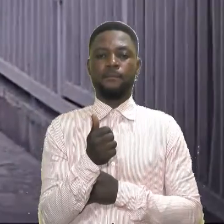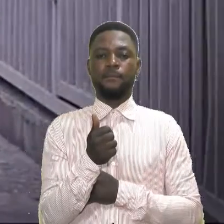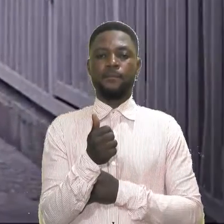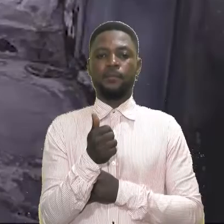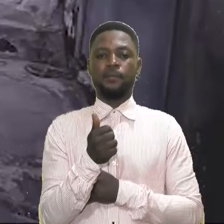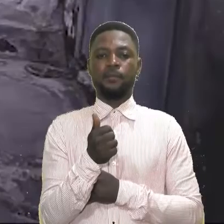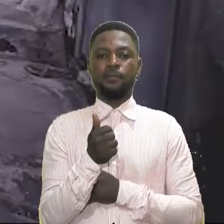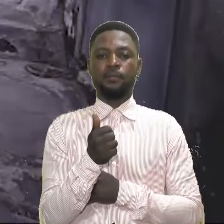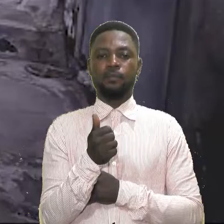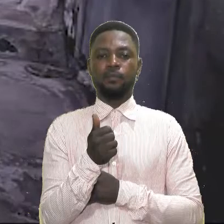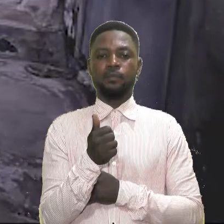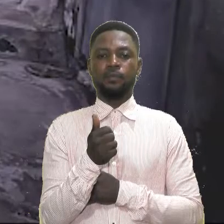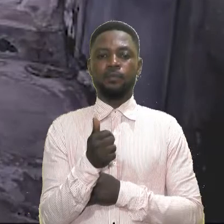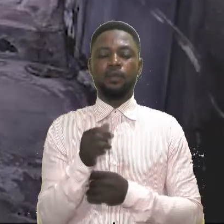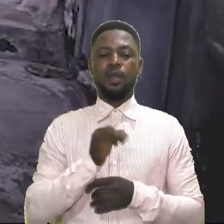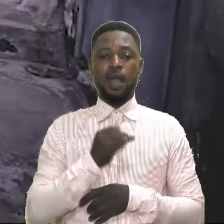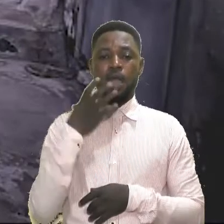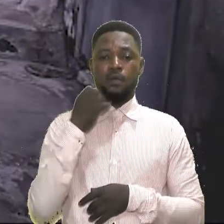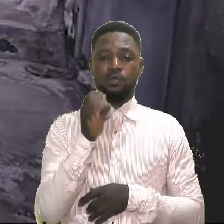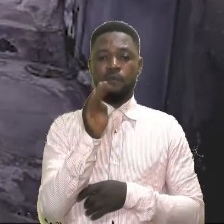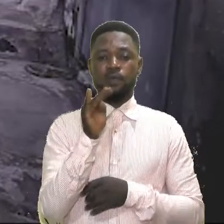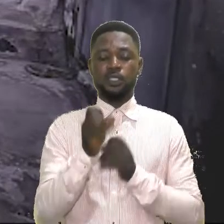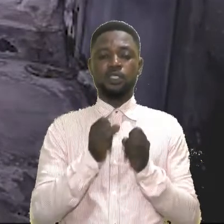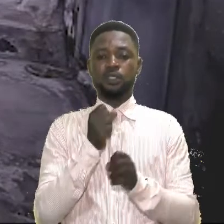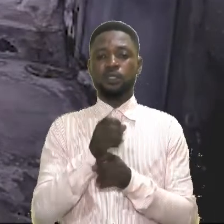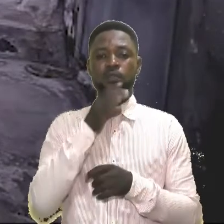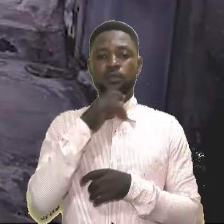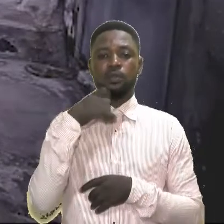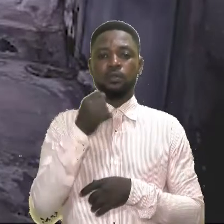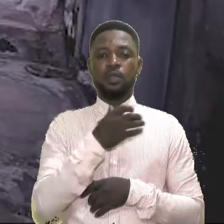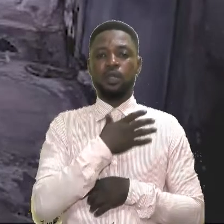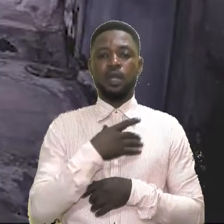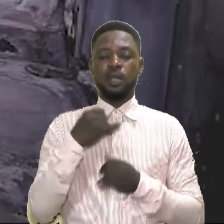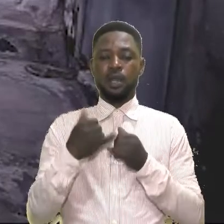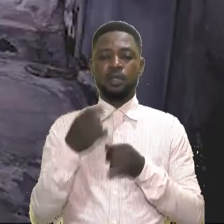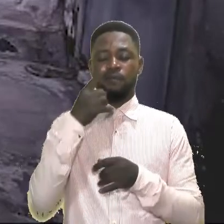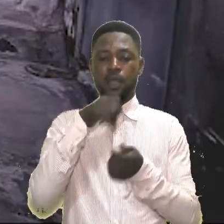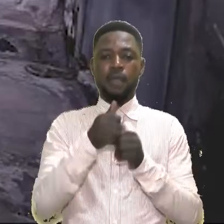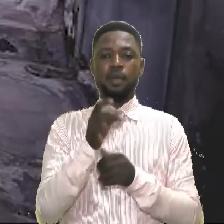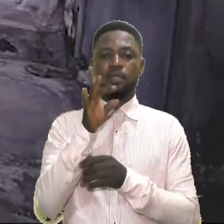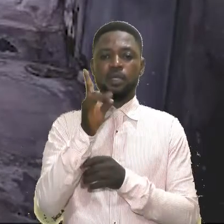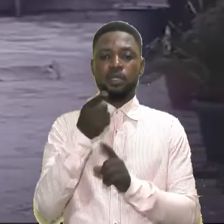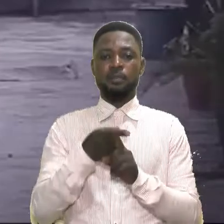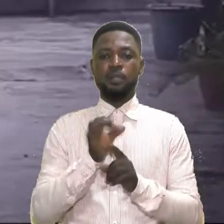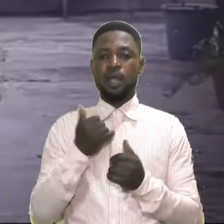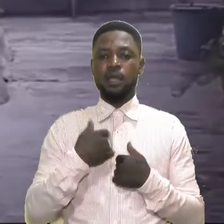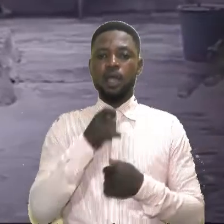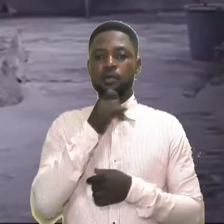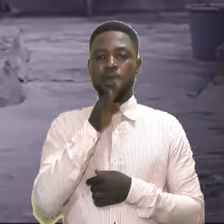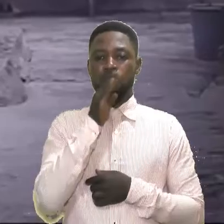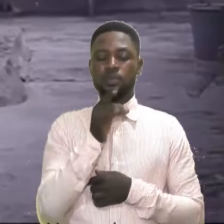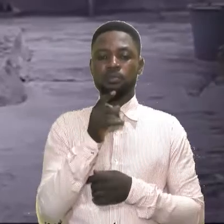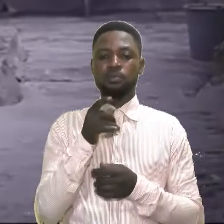My ordeal began when I was 14 years old and it lasted for about eight months. I am not being